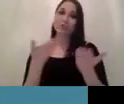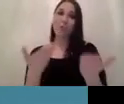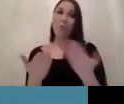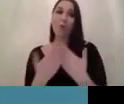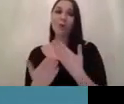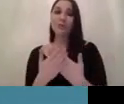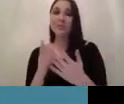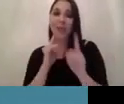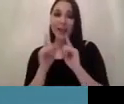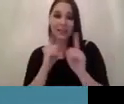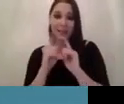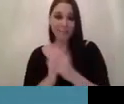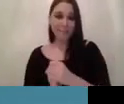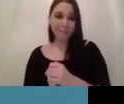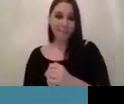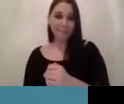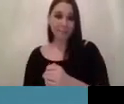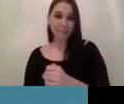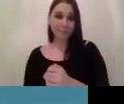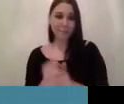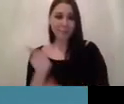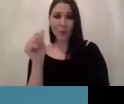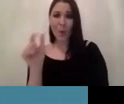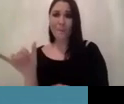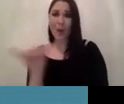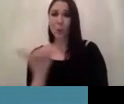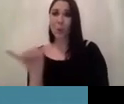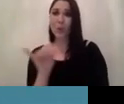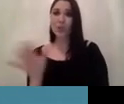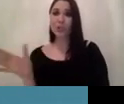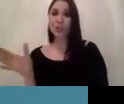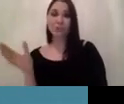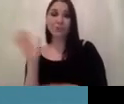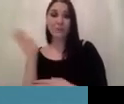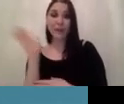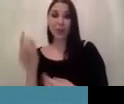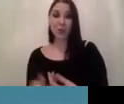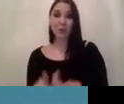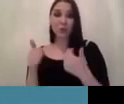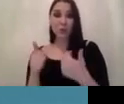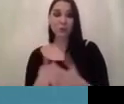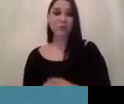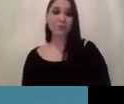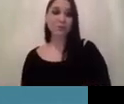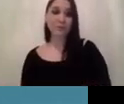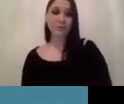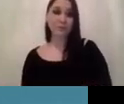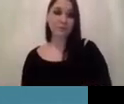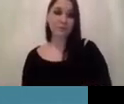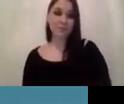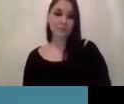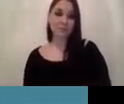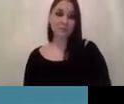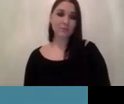conference and also to know about which speakers are really good and which speakers maybe are lacking some certain audience engagement